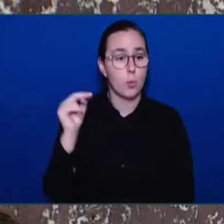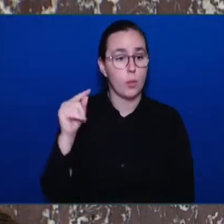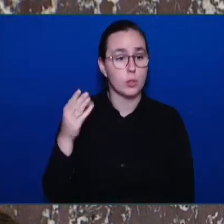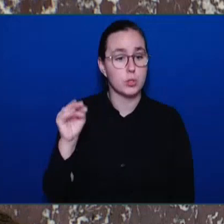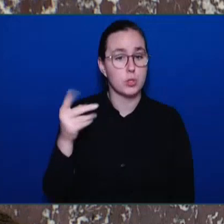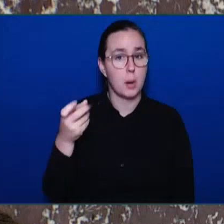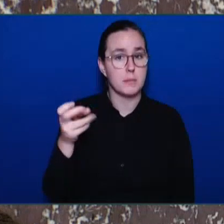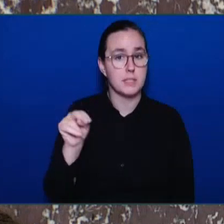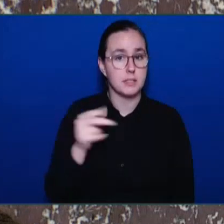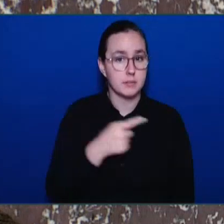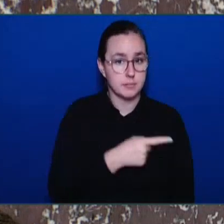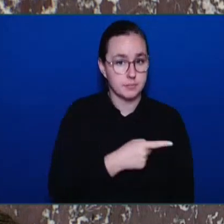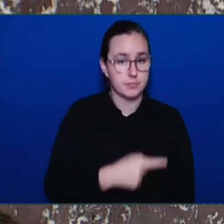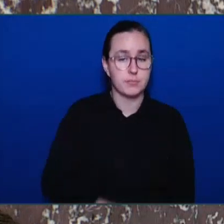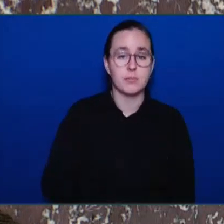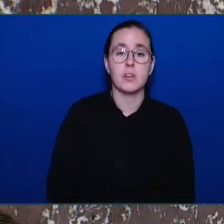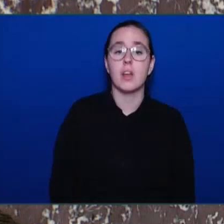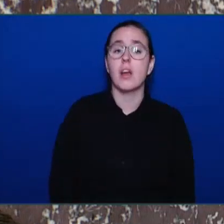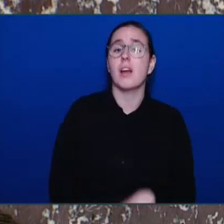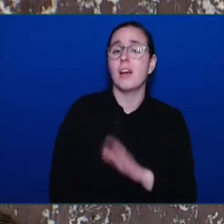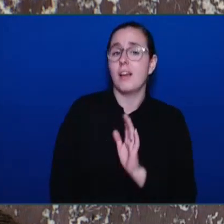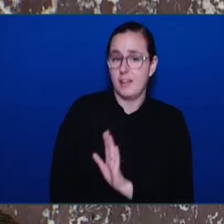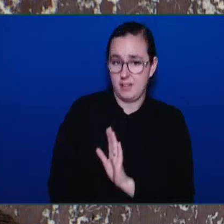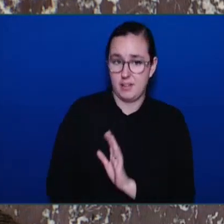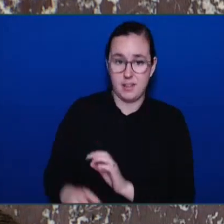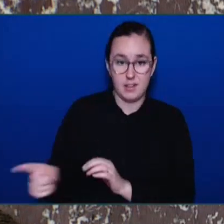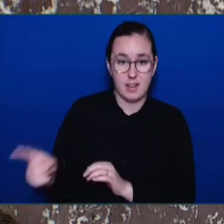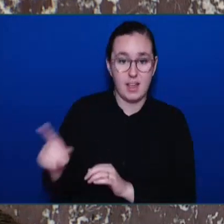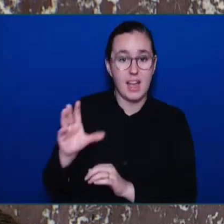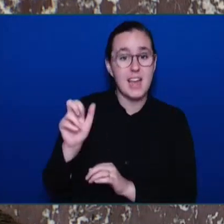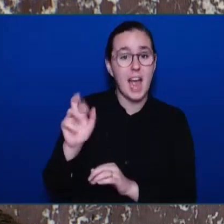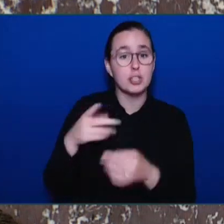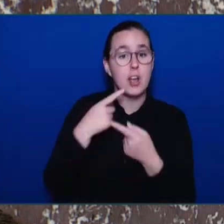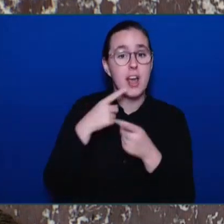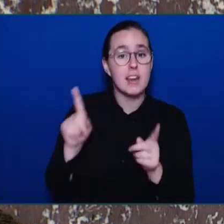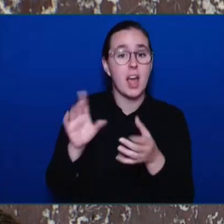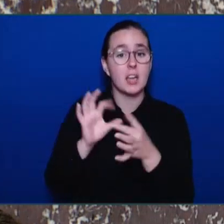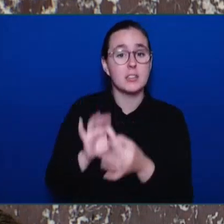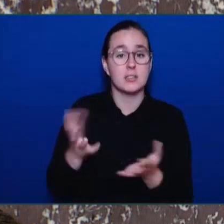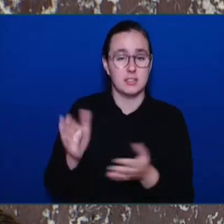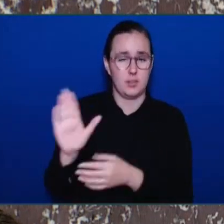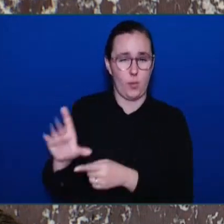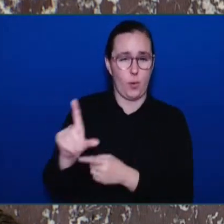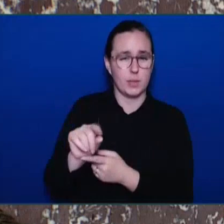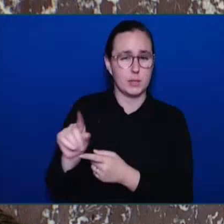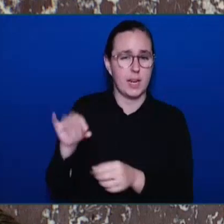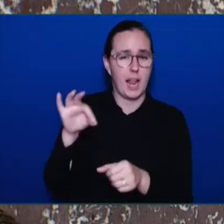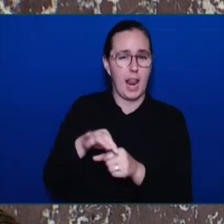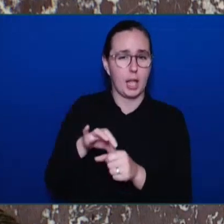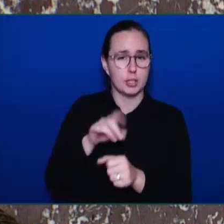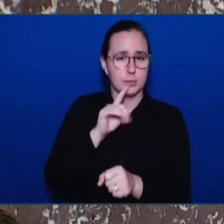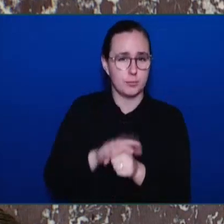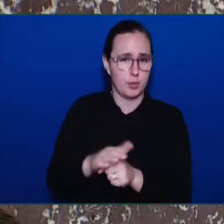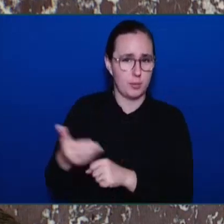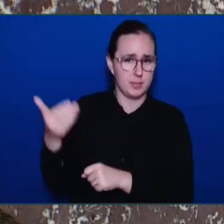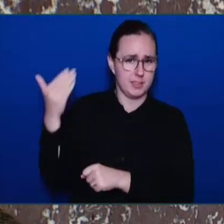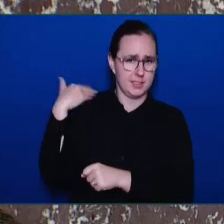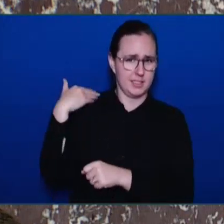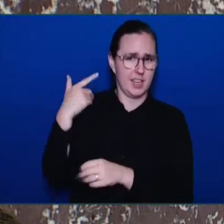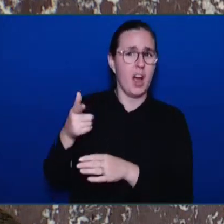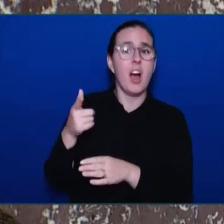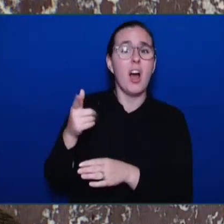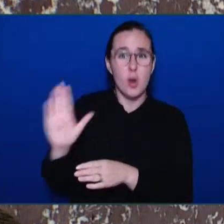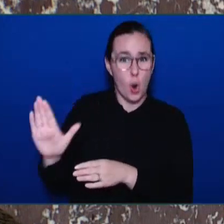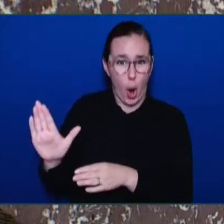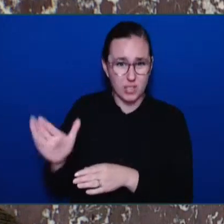2020 election promise by the former Premier. was actually supposed to be fully implemented by now. So in the NDP land, I guess taking three